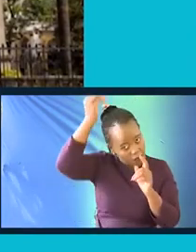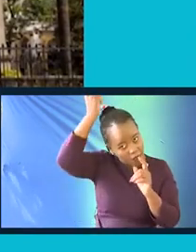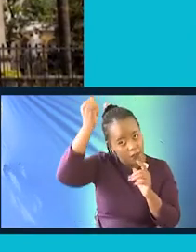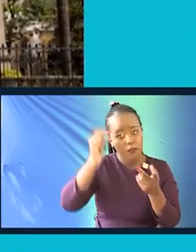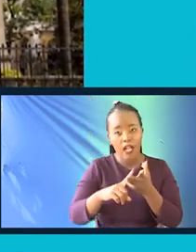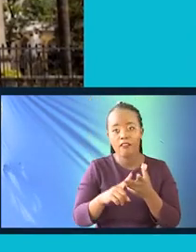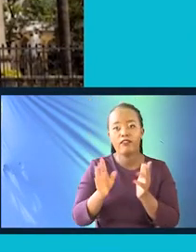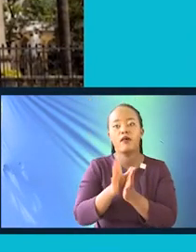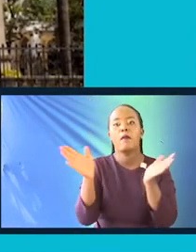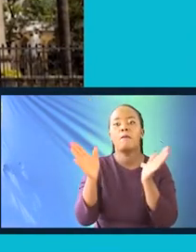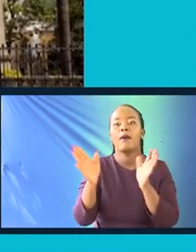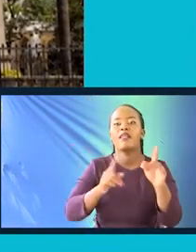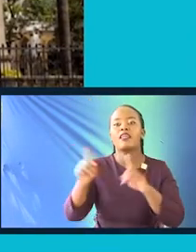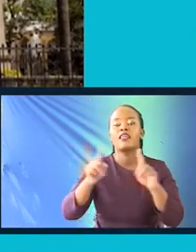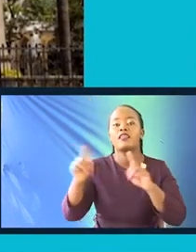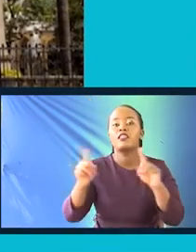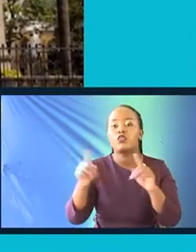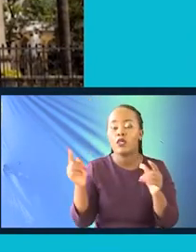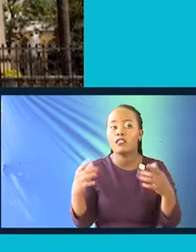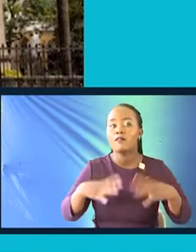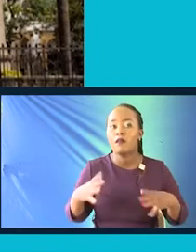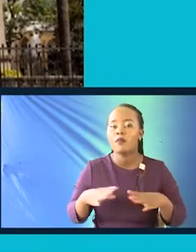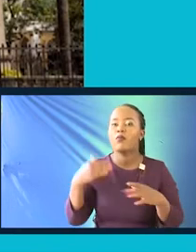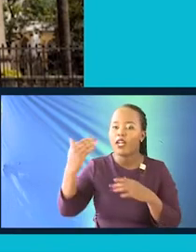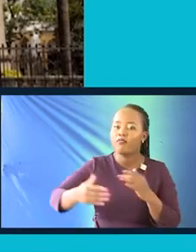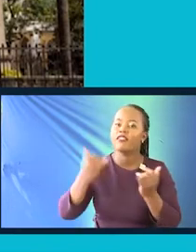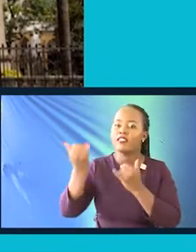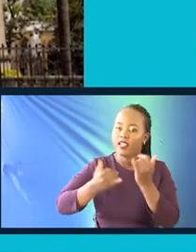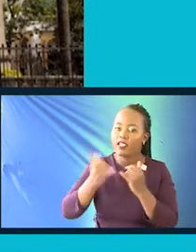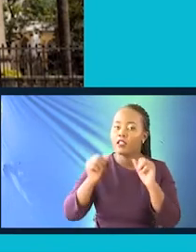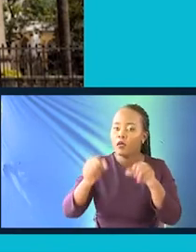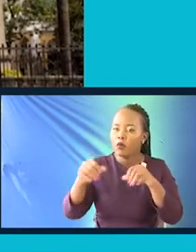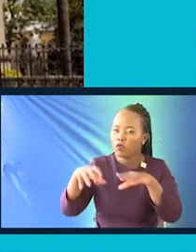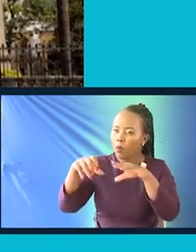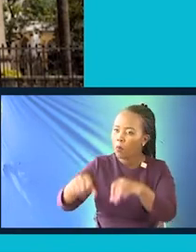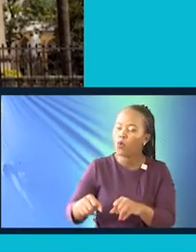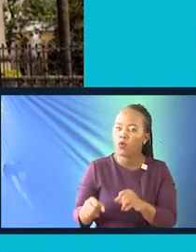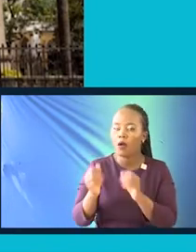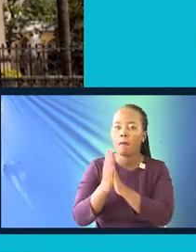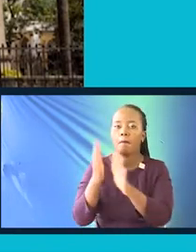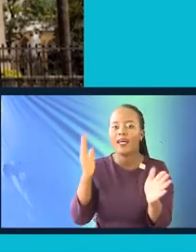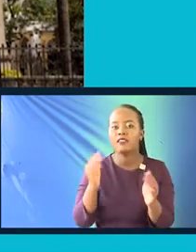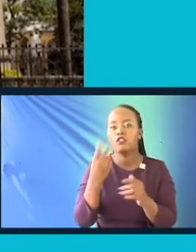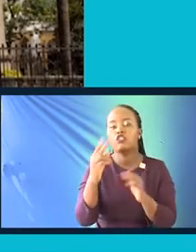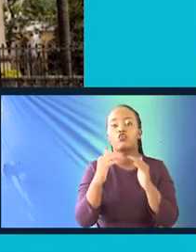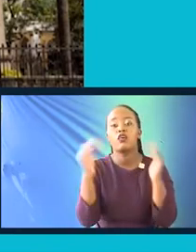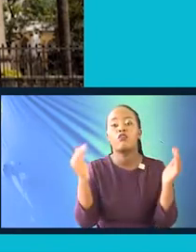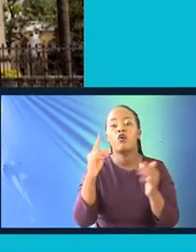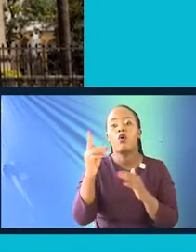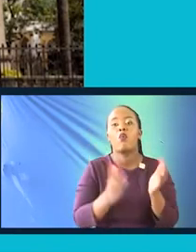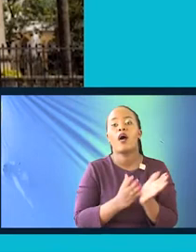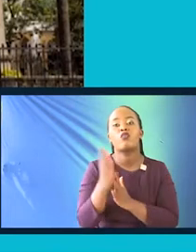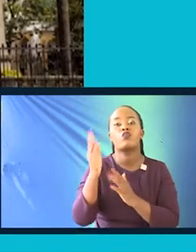The public tours that we do as well. We put people on a bus. Every Saturday, you can book this experience. We do it at two levels. One is through Airbnb,